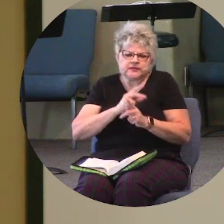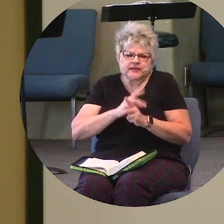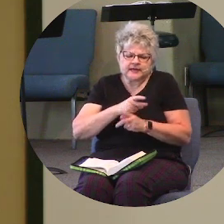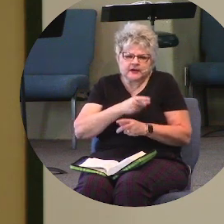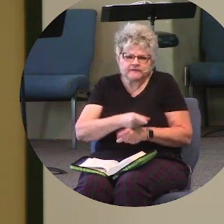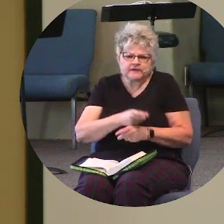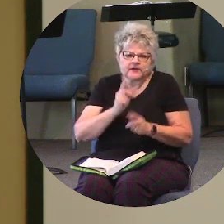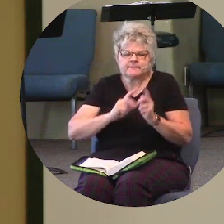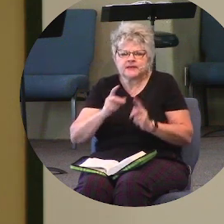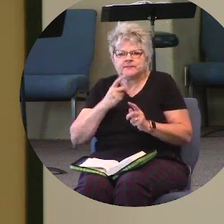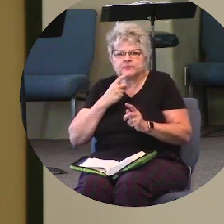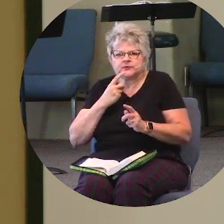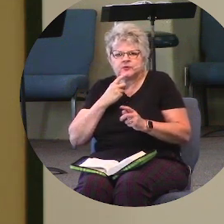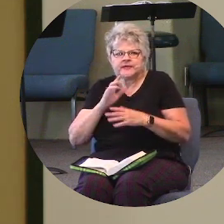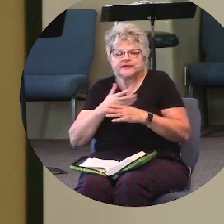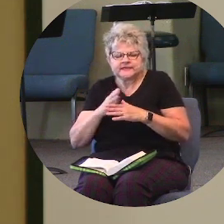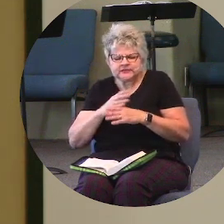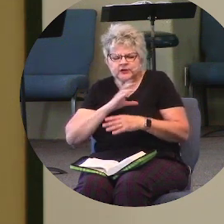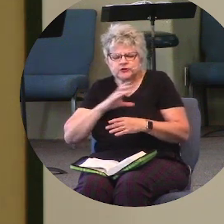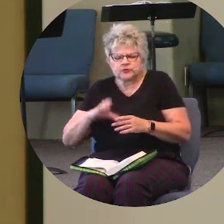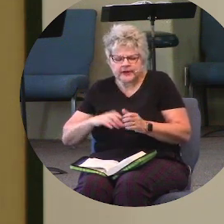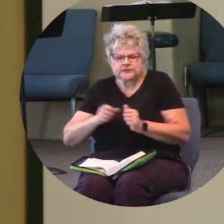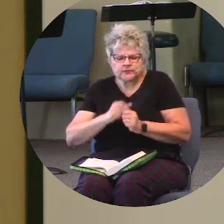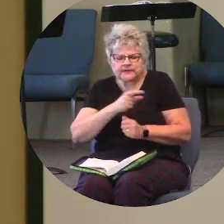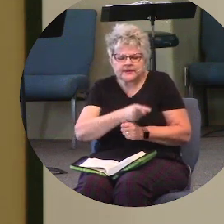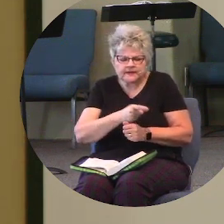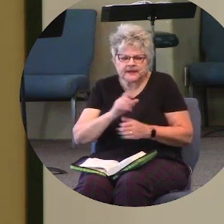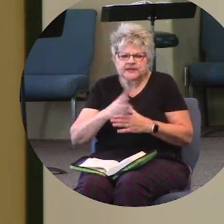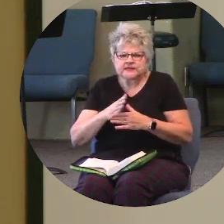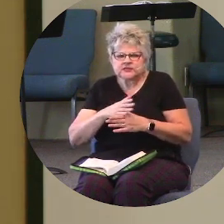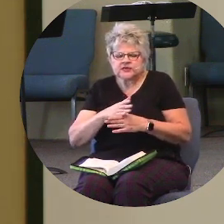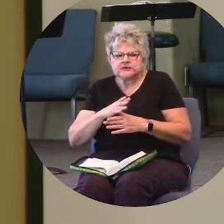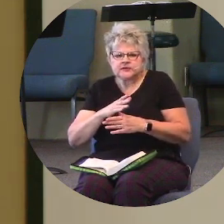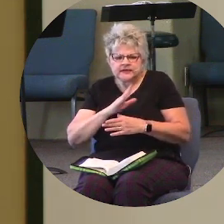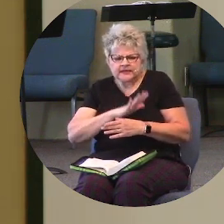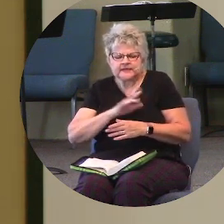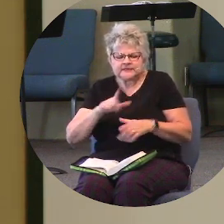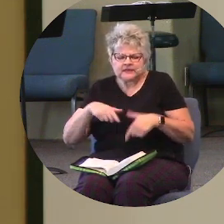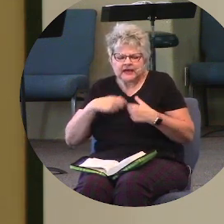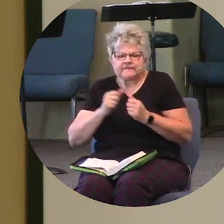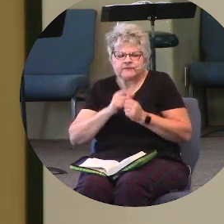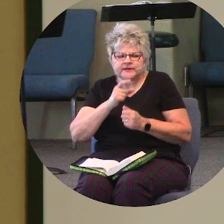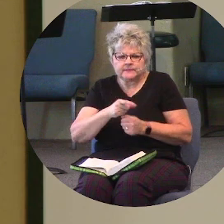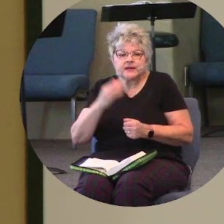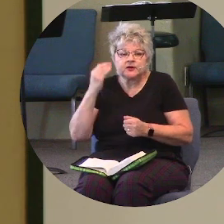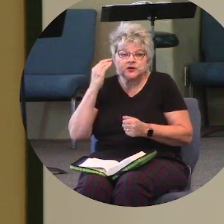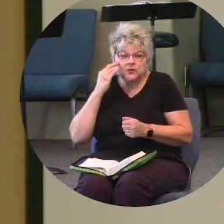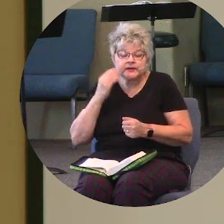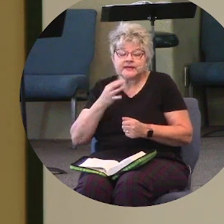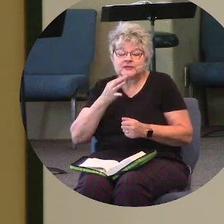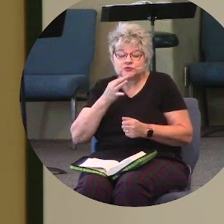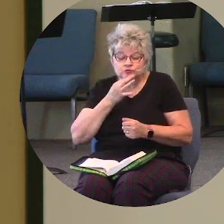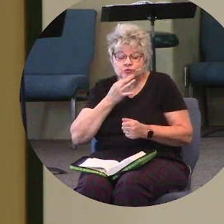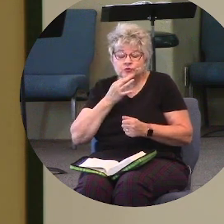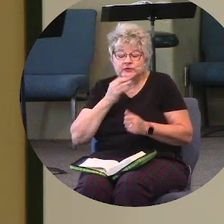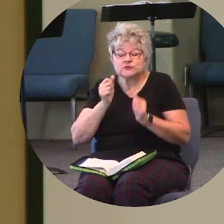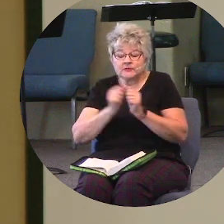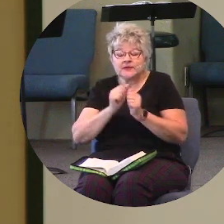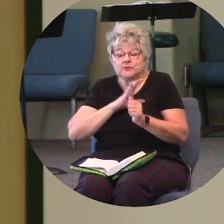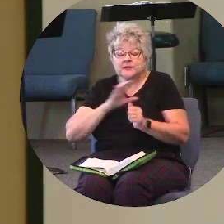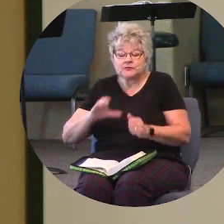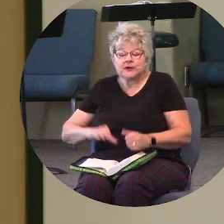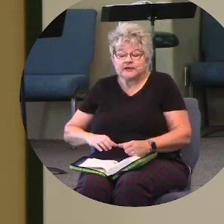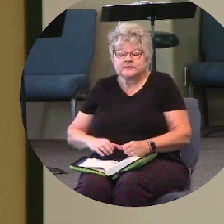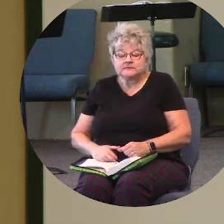told me that he'd shared Christ with them, and that he shared his life with them, knowing that he was soon gonna go be with Christ.